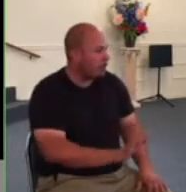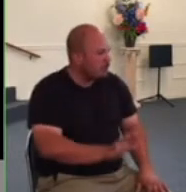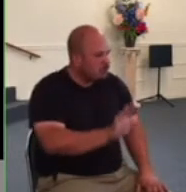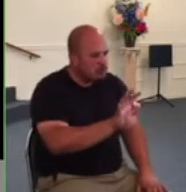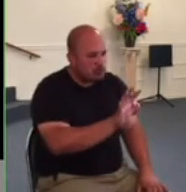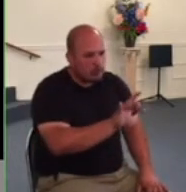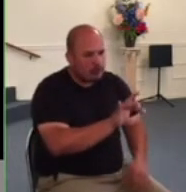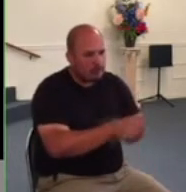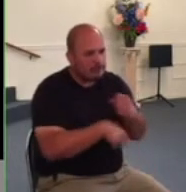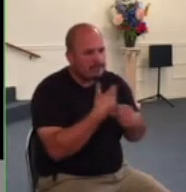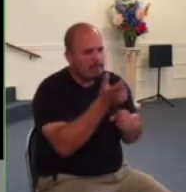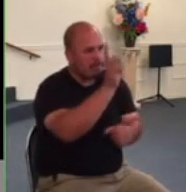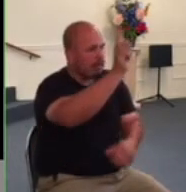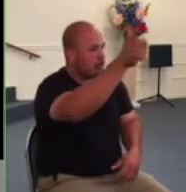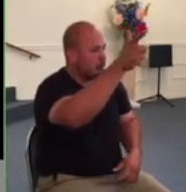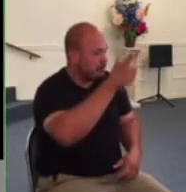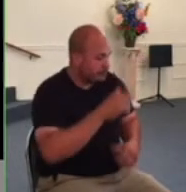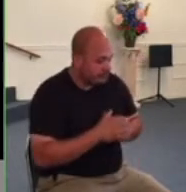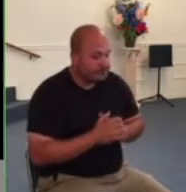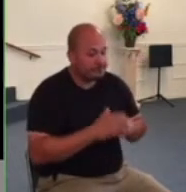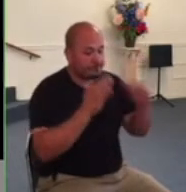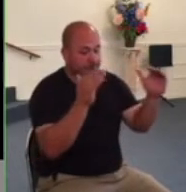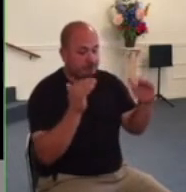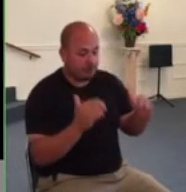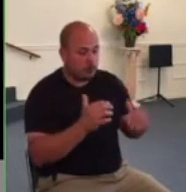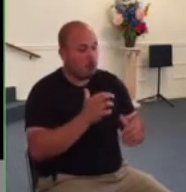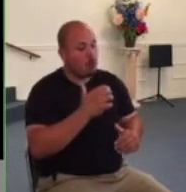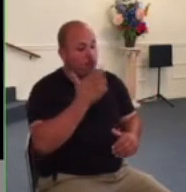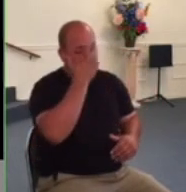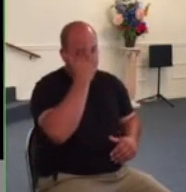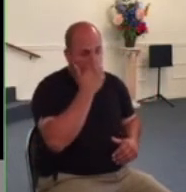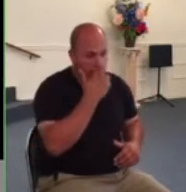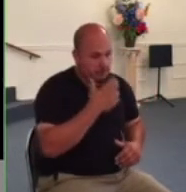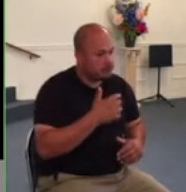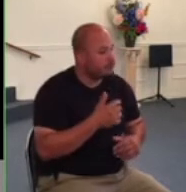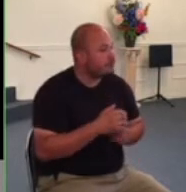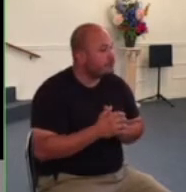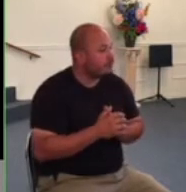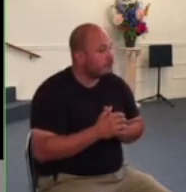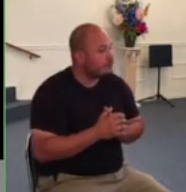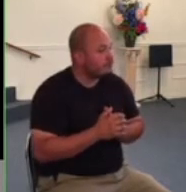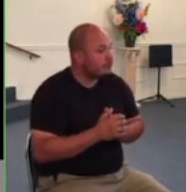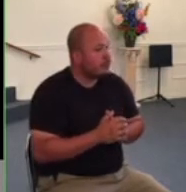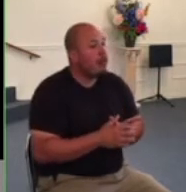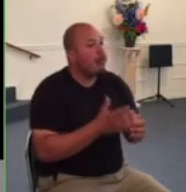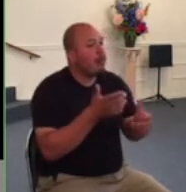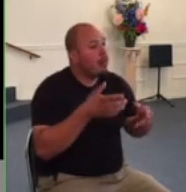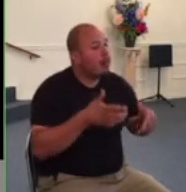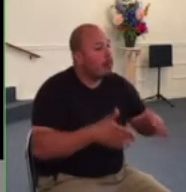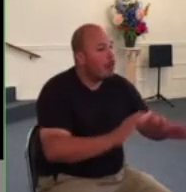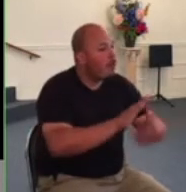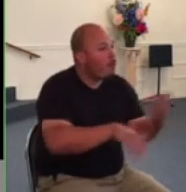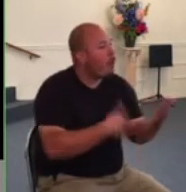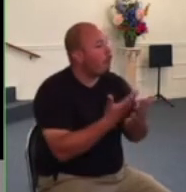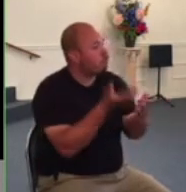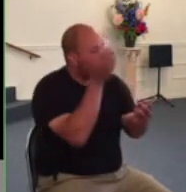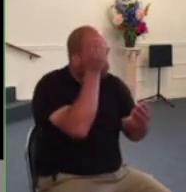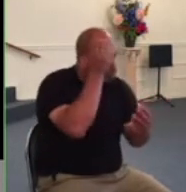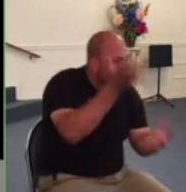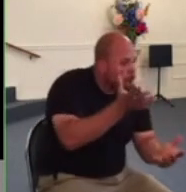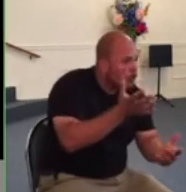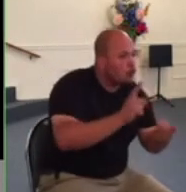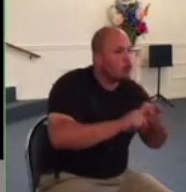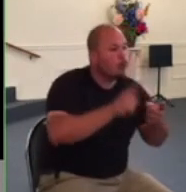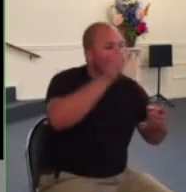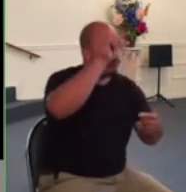13 verse 1 let everyone be subject to the governing authorities for there is no authority except that